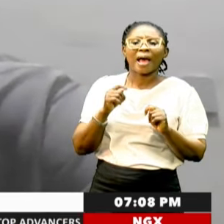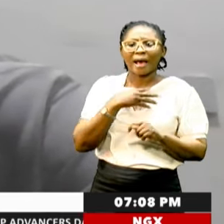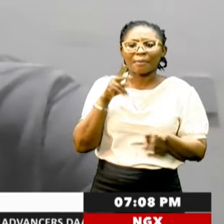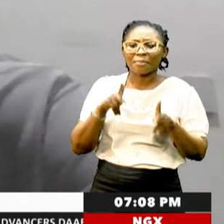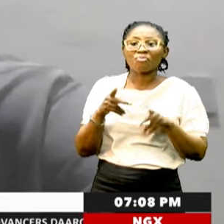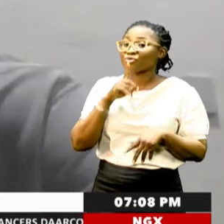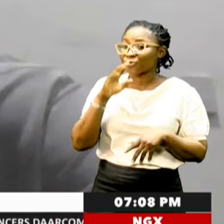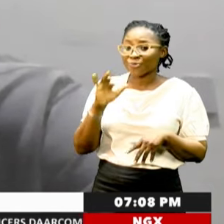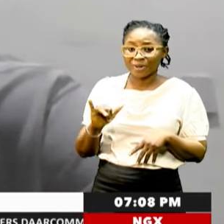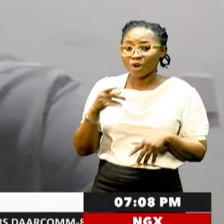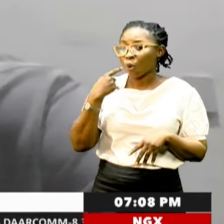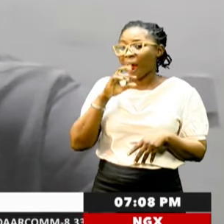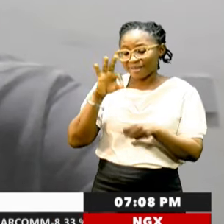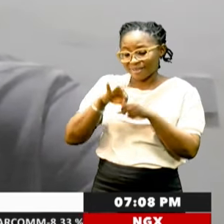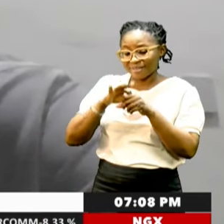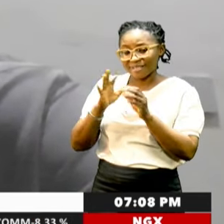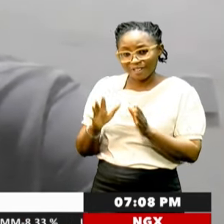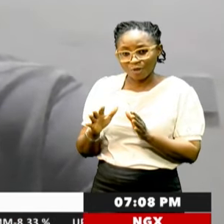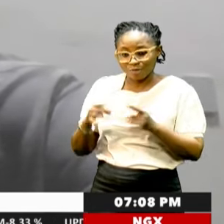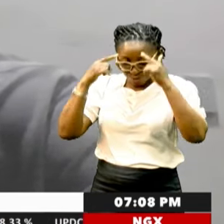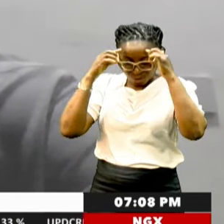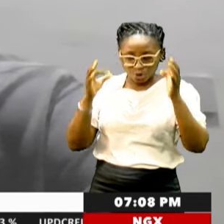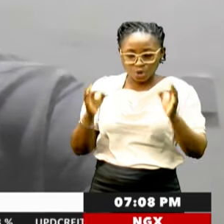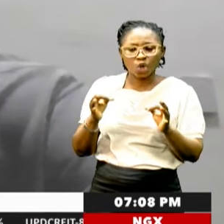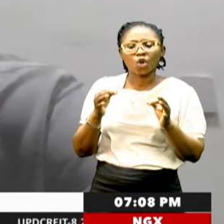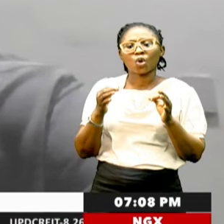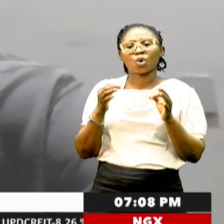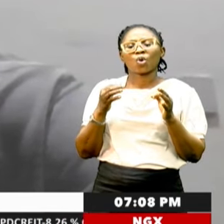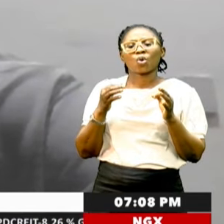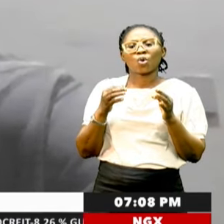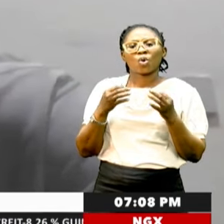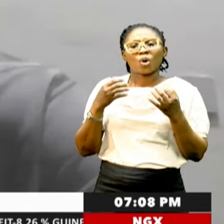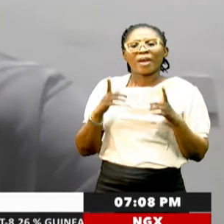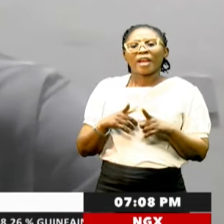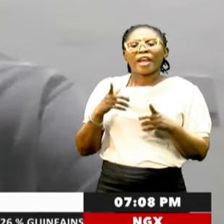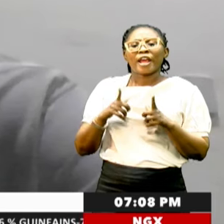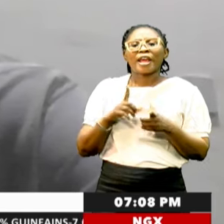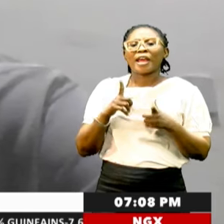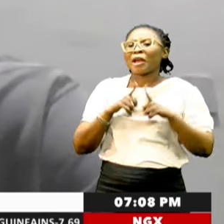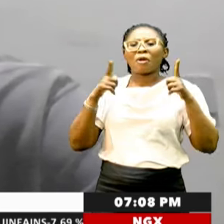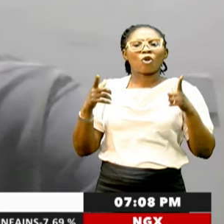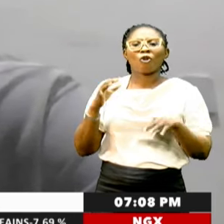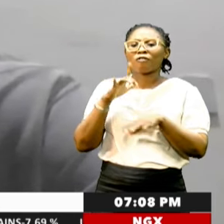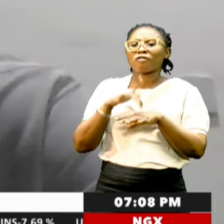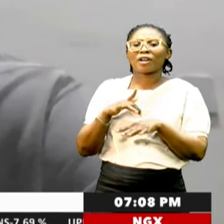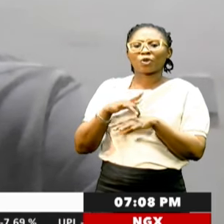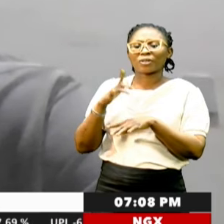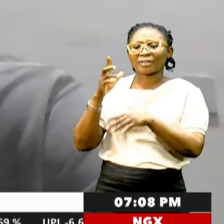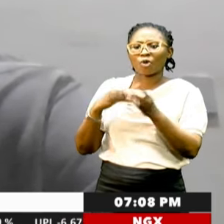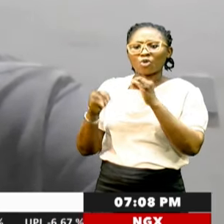obviously, who are the electorates, have made a decision. And so, number of factors, basically, have contributed.